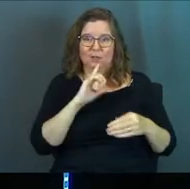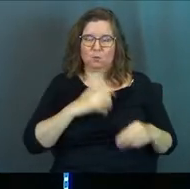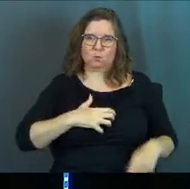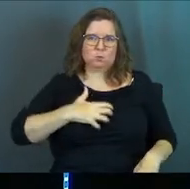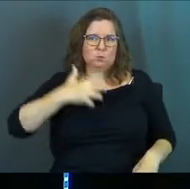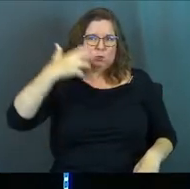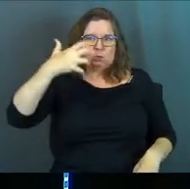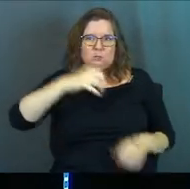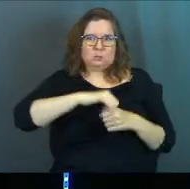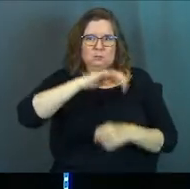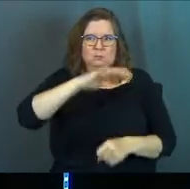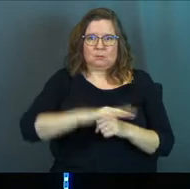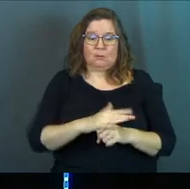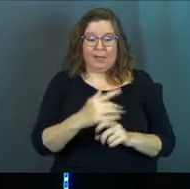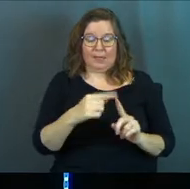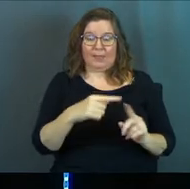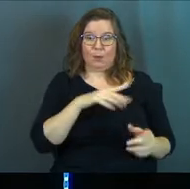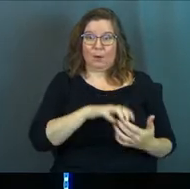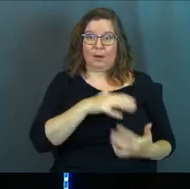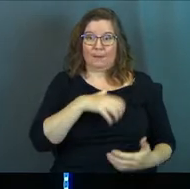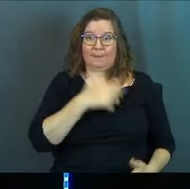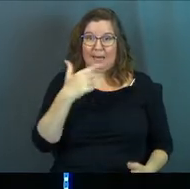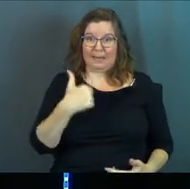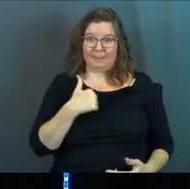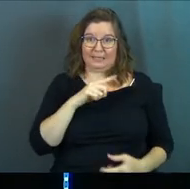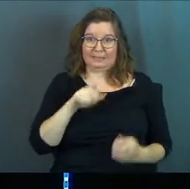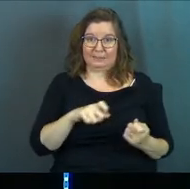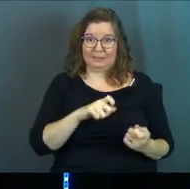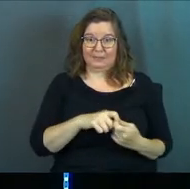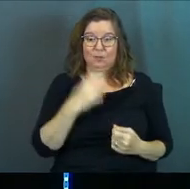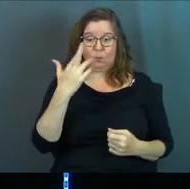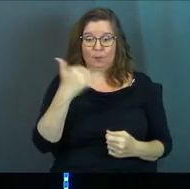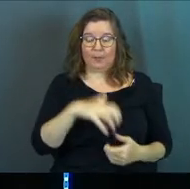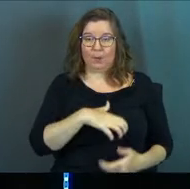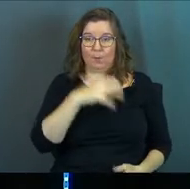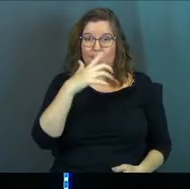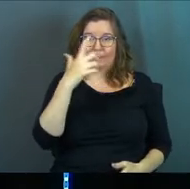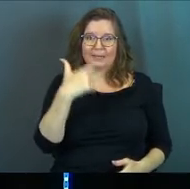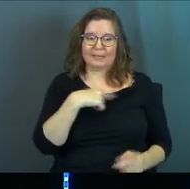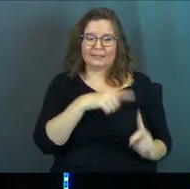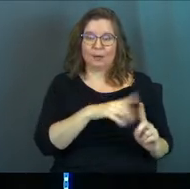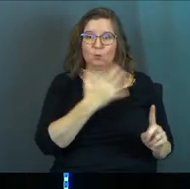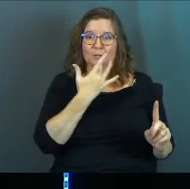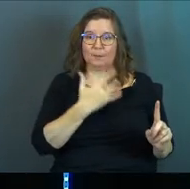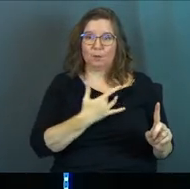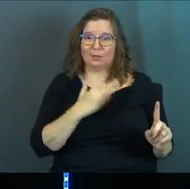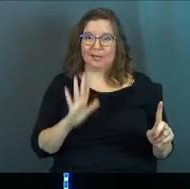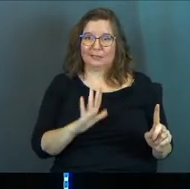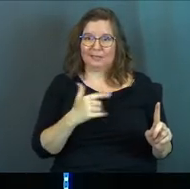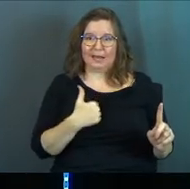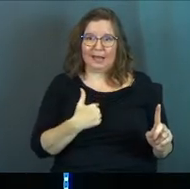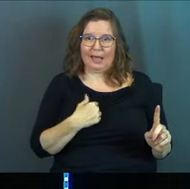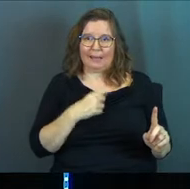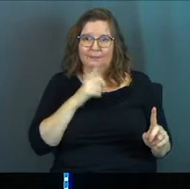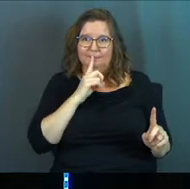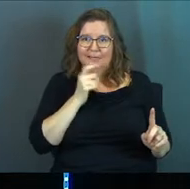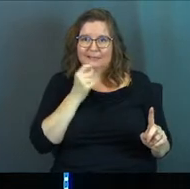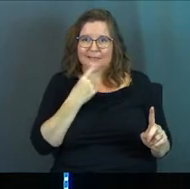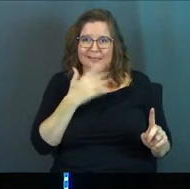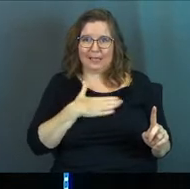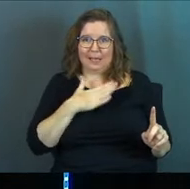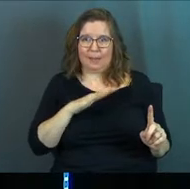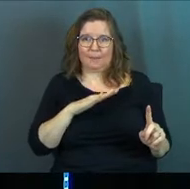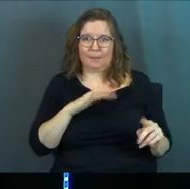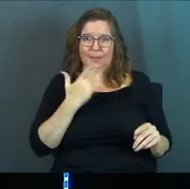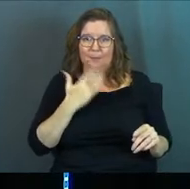super mad. And they were super mad at me specifically. And the reason they were mad is because it had been their birthday on a Sunday and I had not wished them